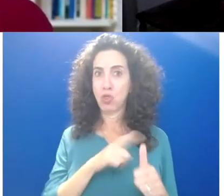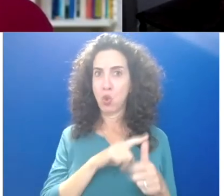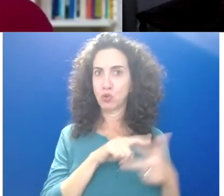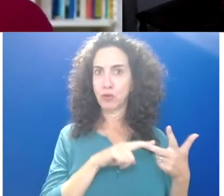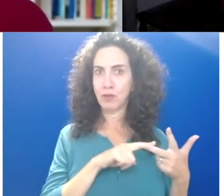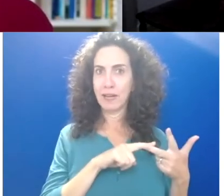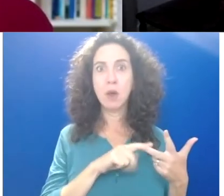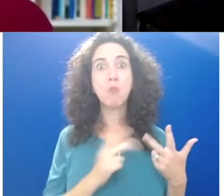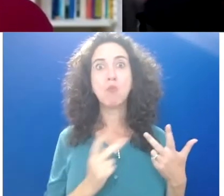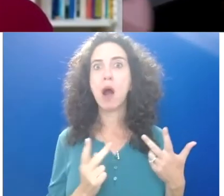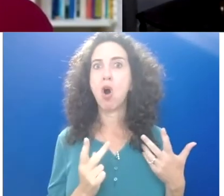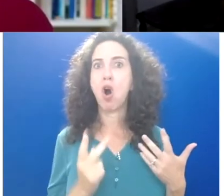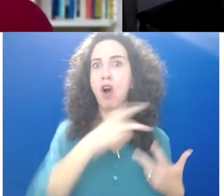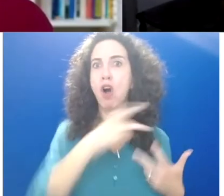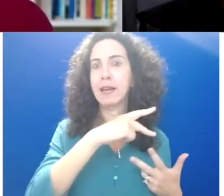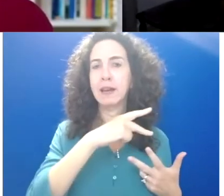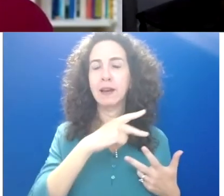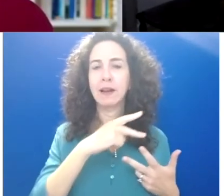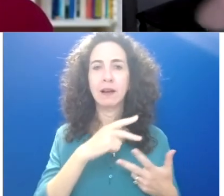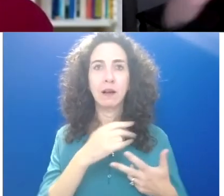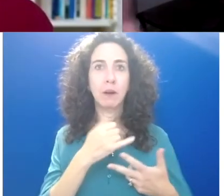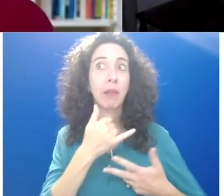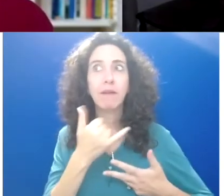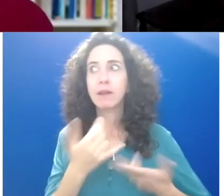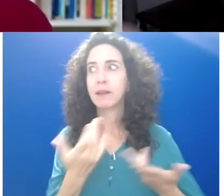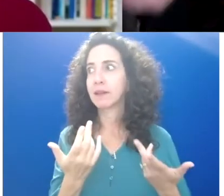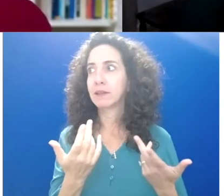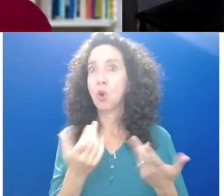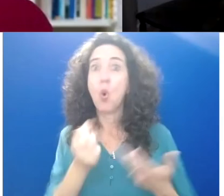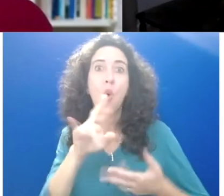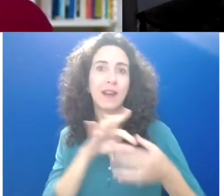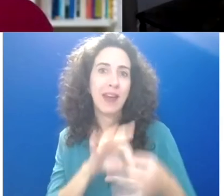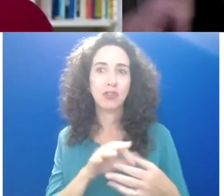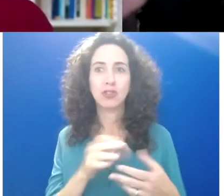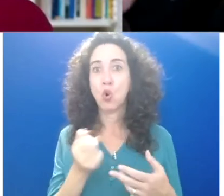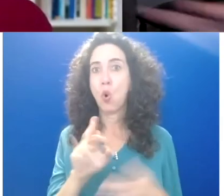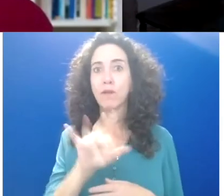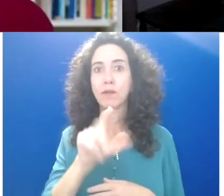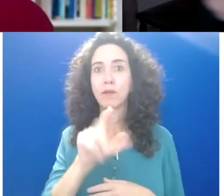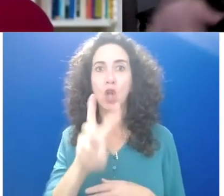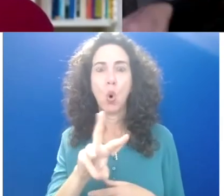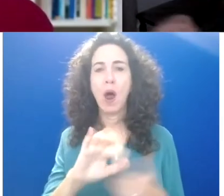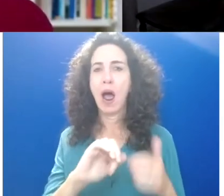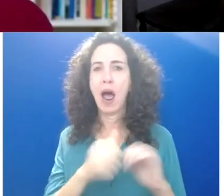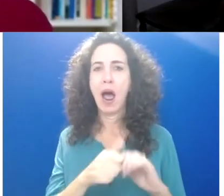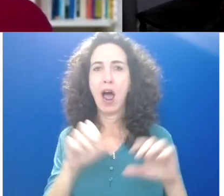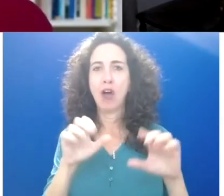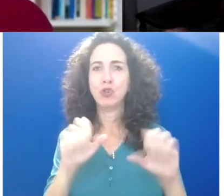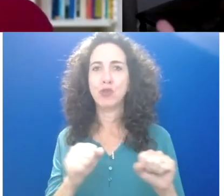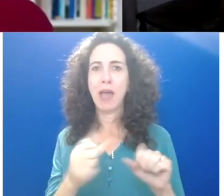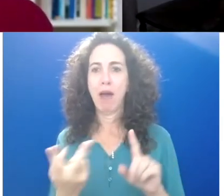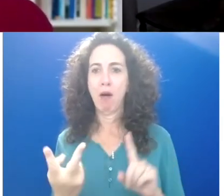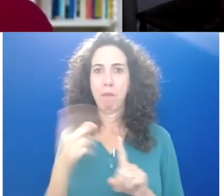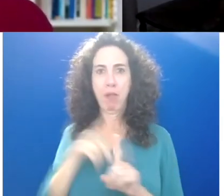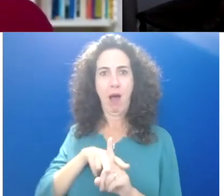you can bring playfulness or connection or flow into your life or into the lives of people that you're around, you know,